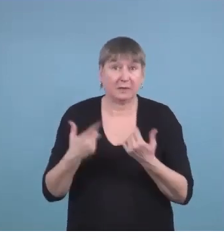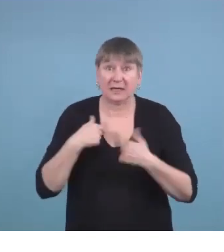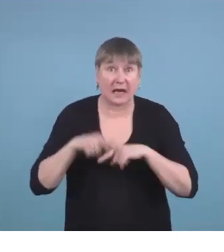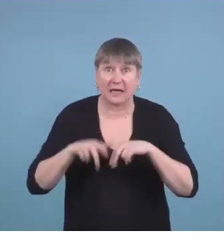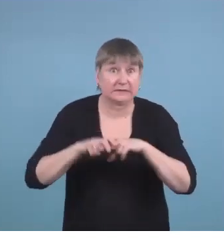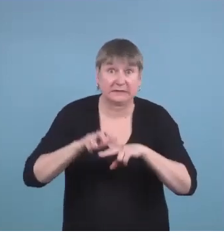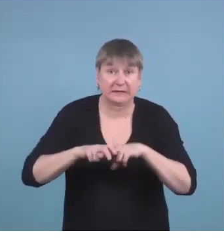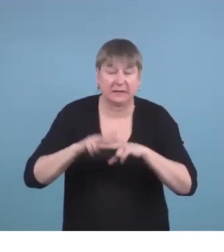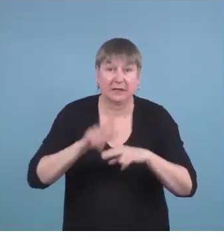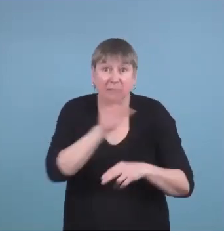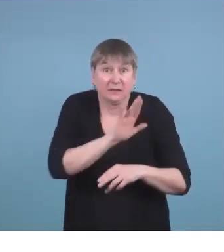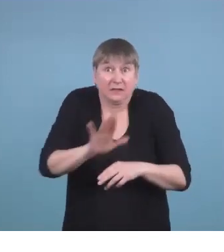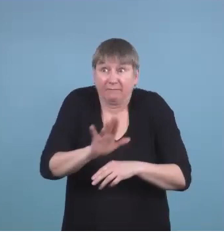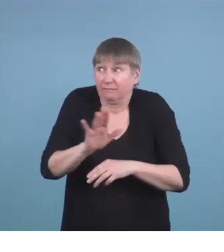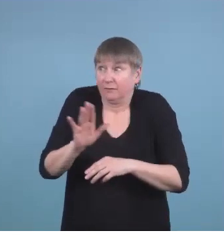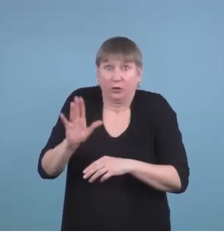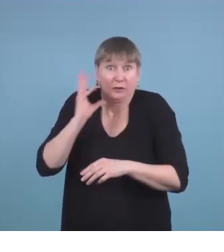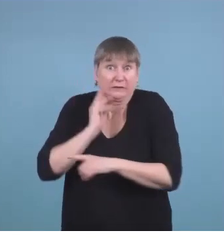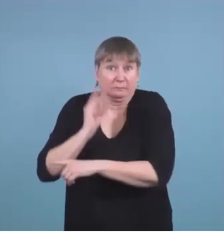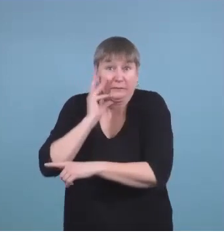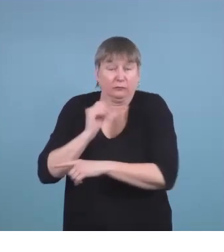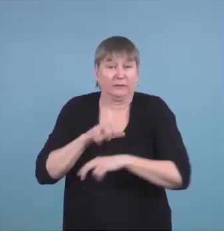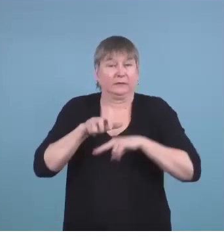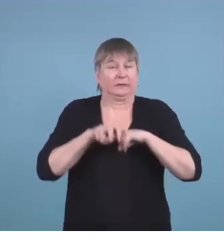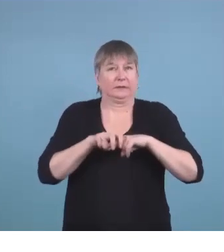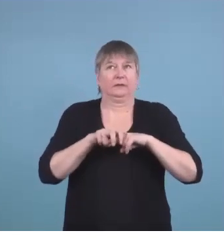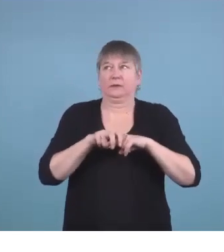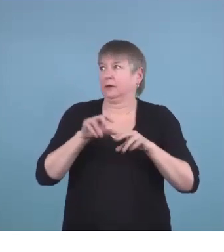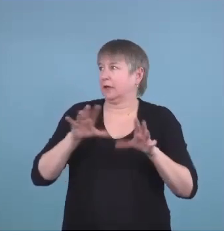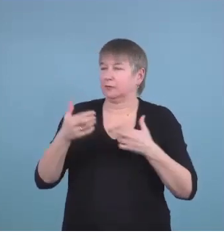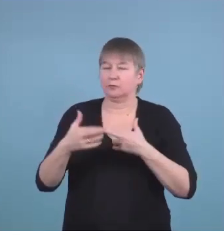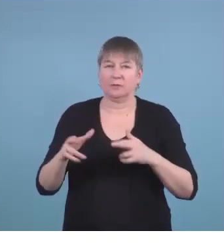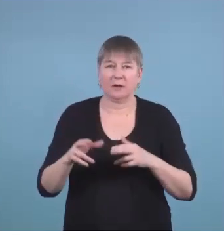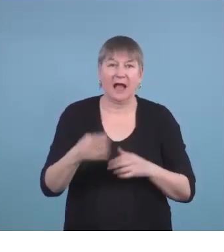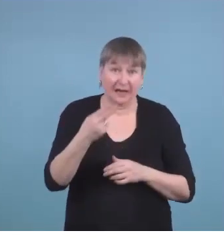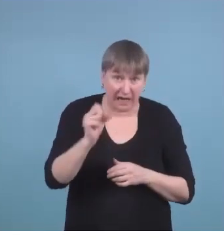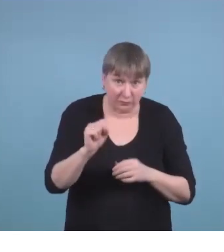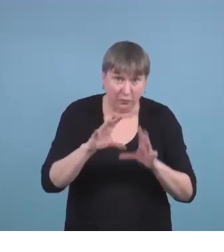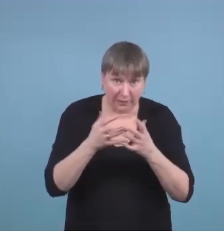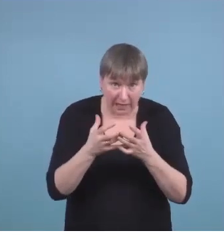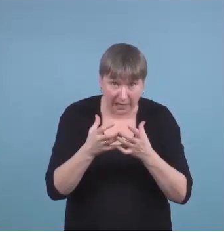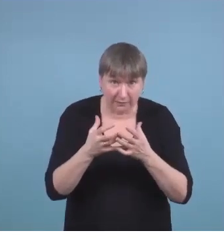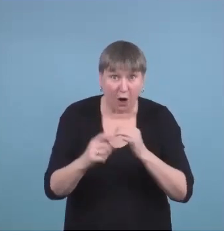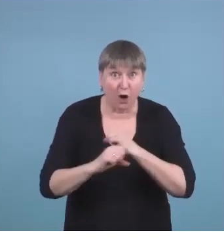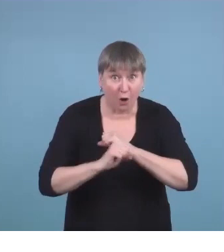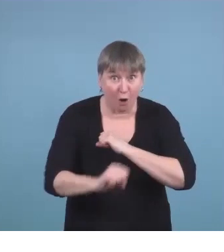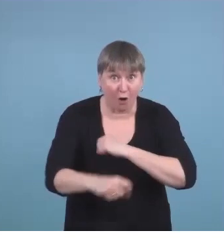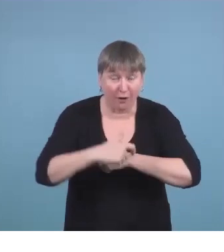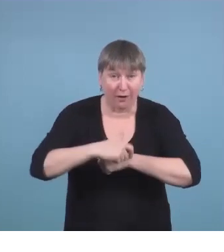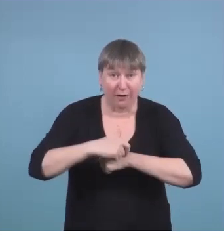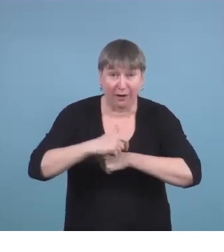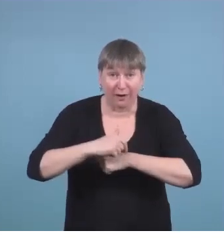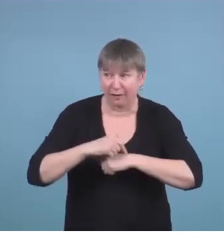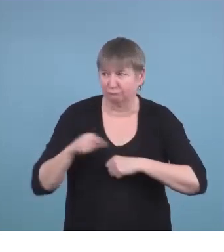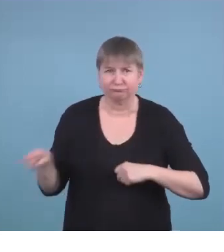experienced that before and high school classes are long right there's been no build up to